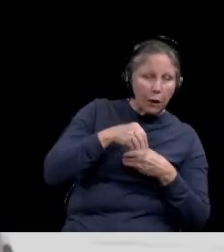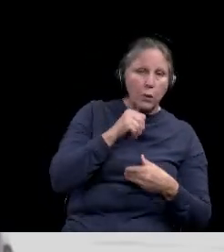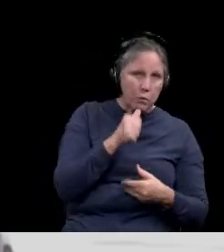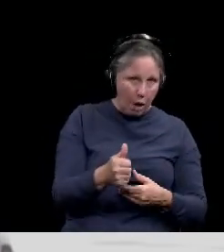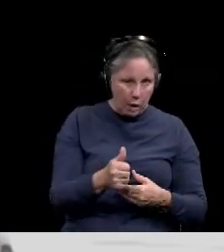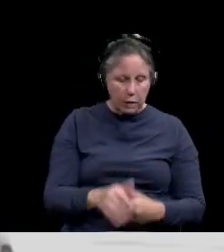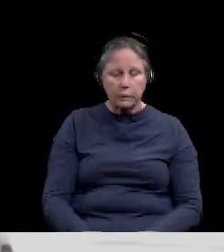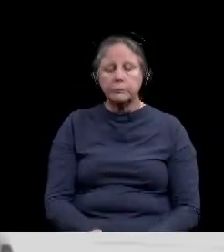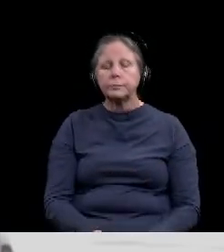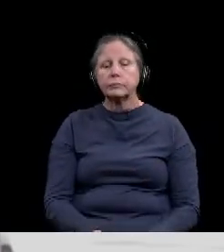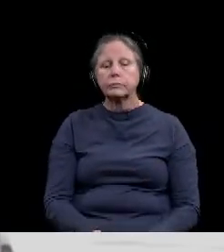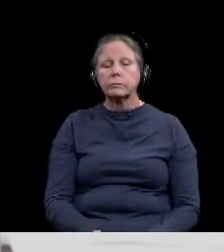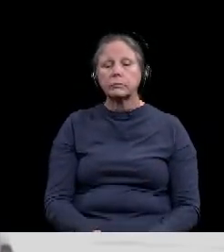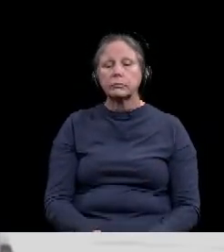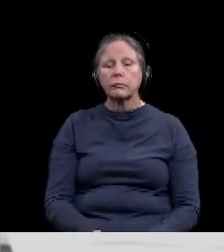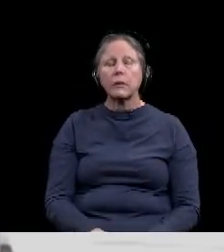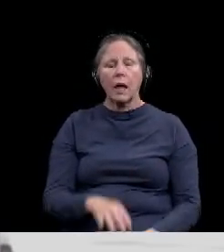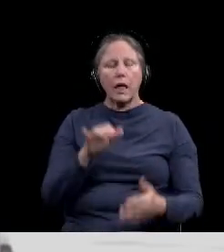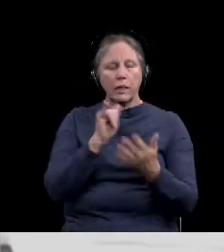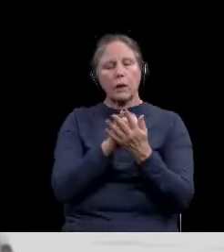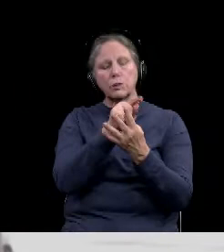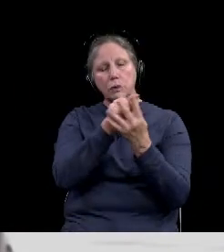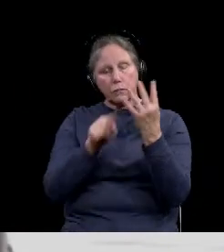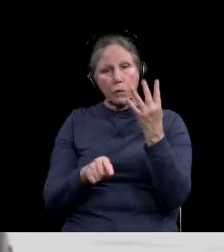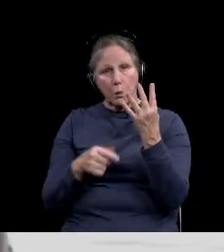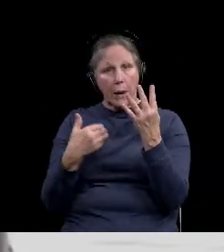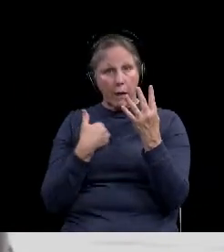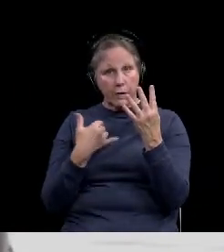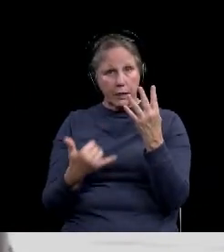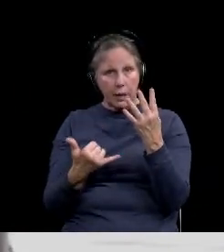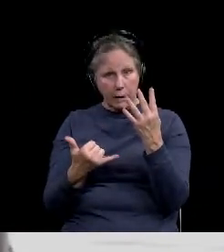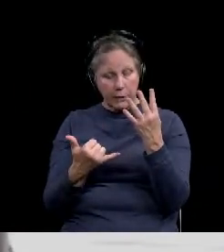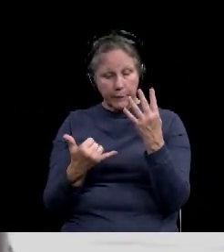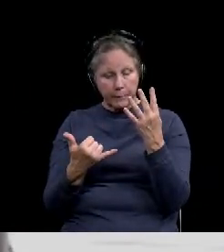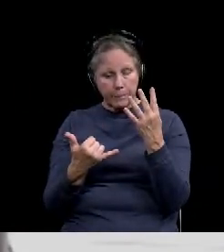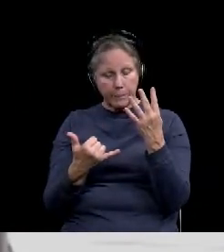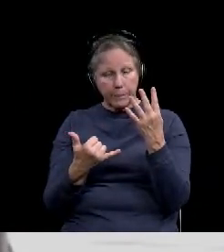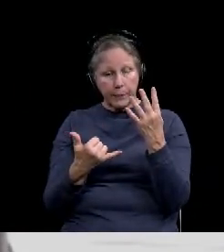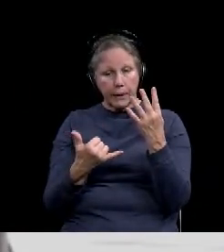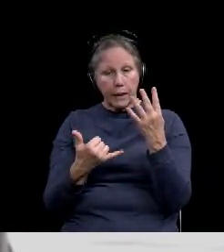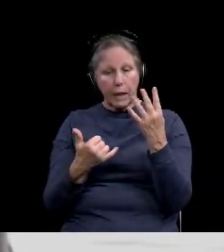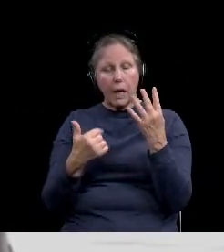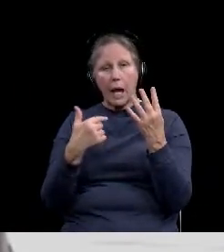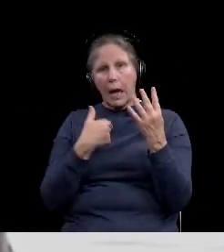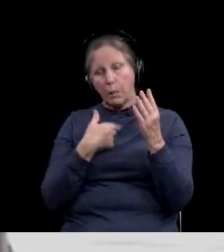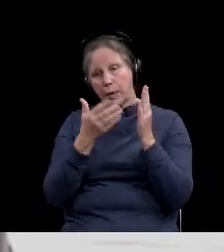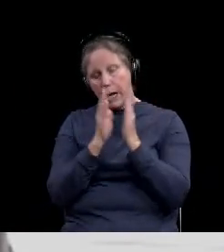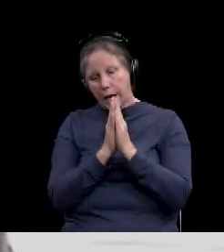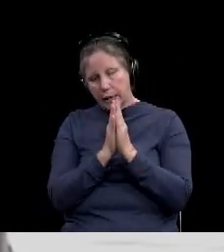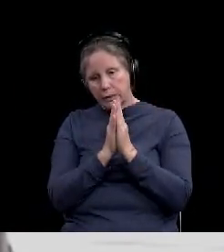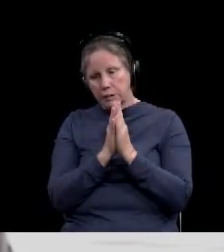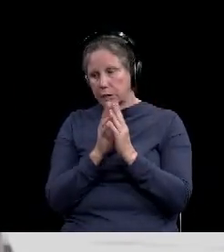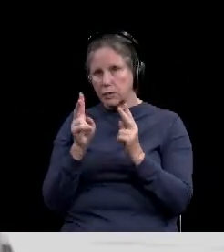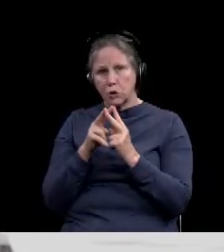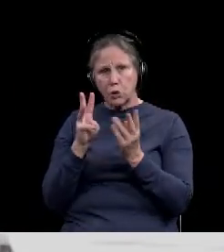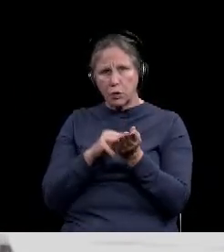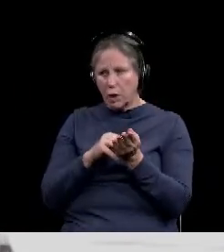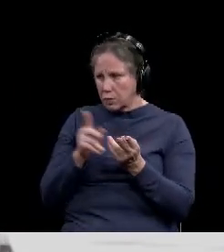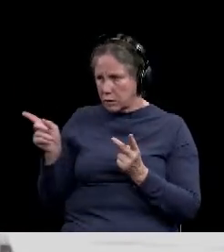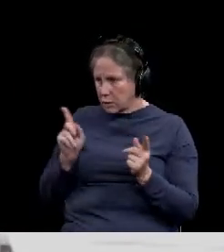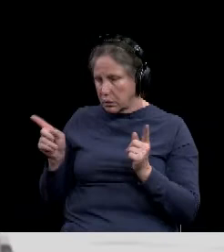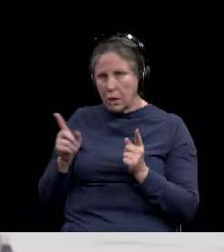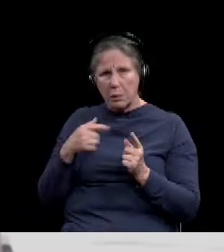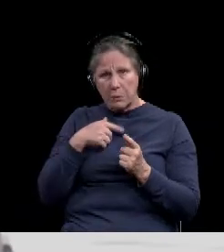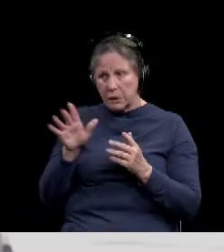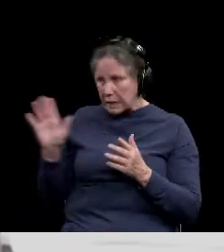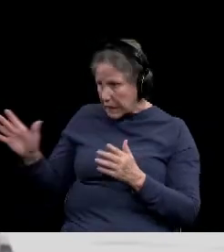so, so those are, um, those are the available options that are out there. And again, I would, I would ask, um, the other two physicians on this panel to speak